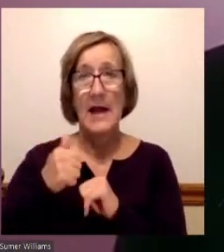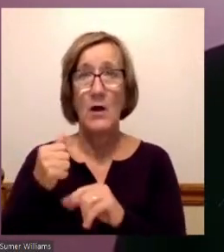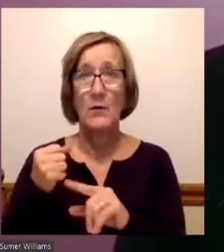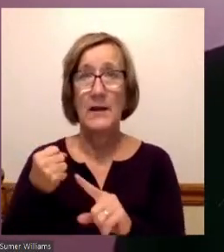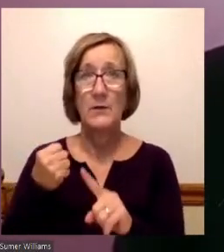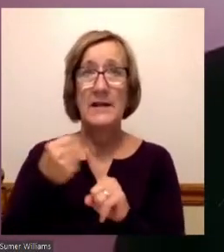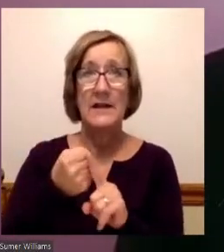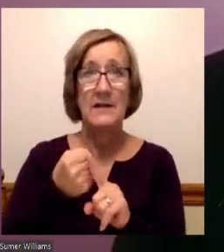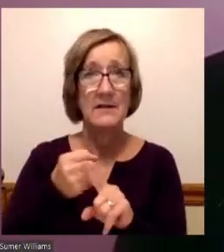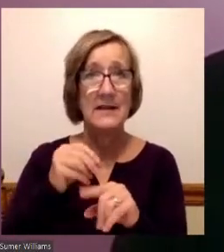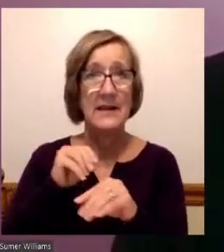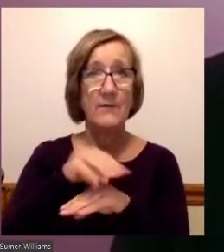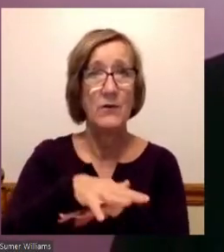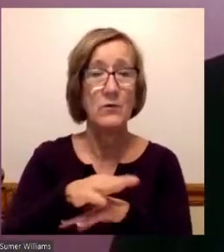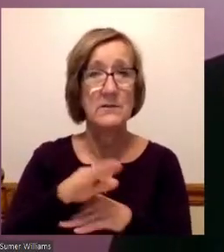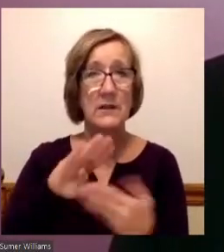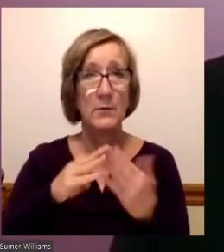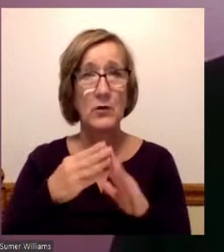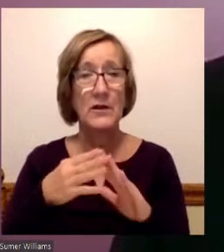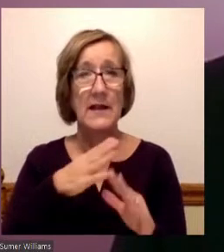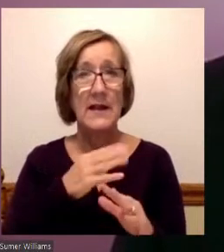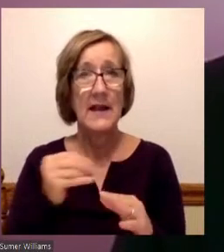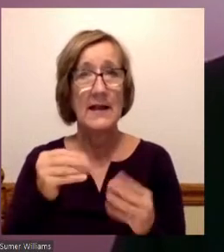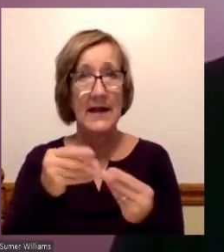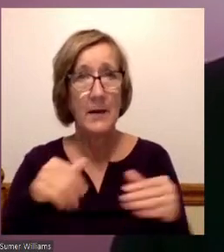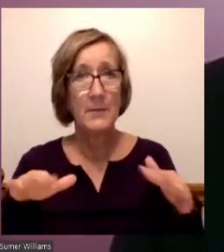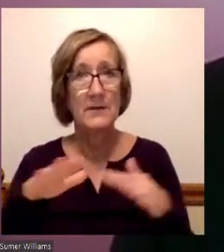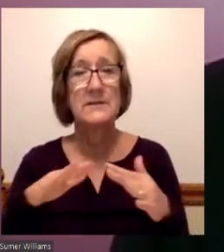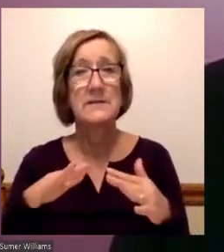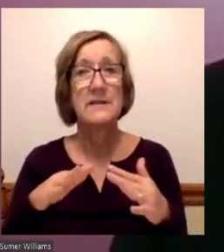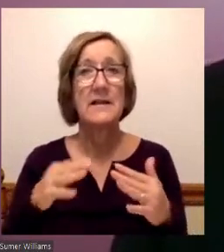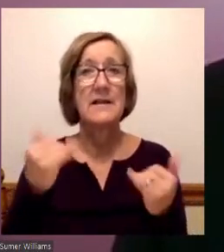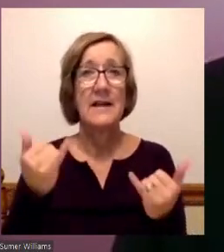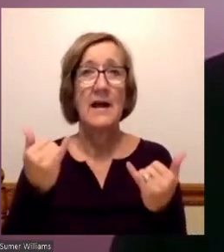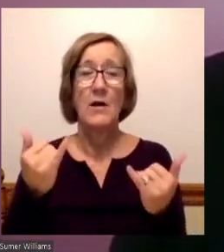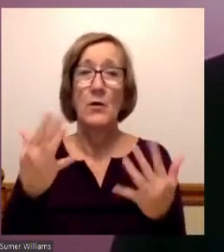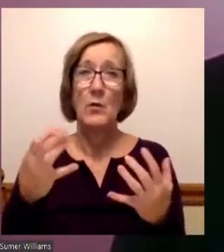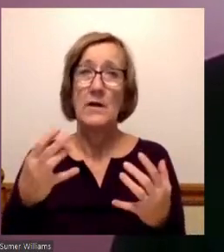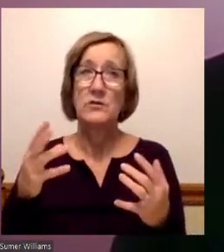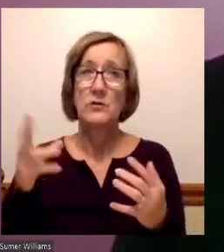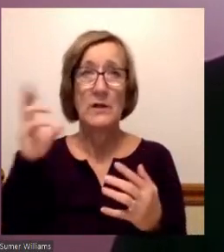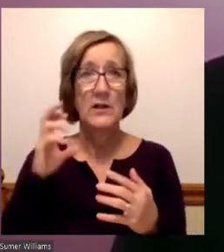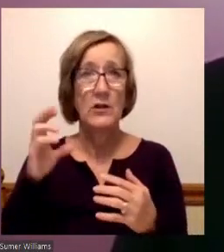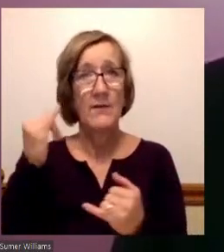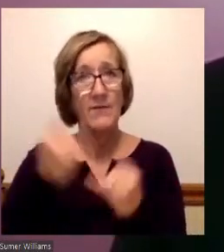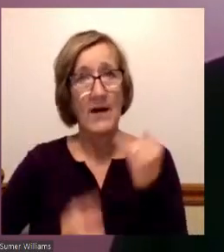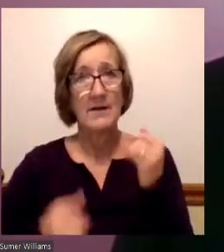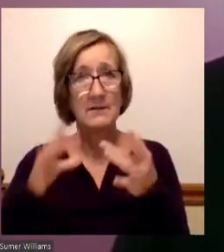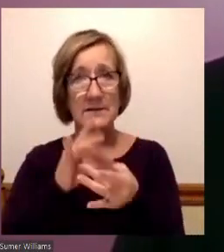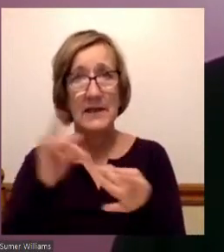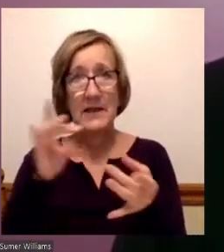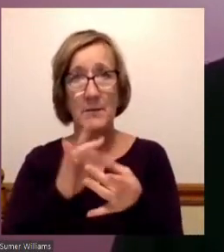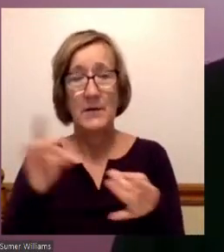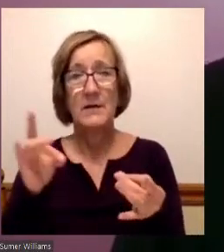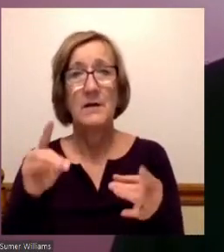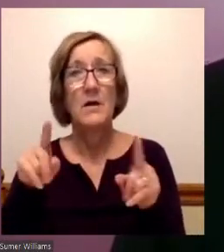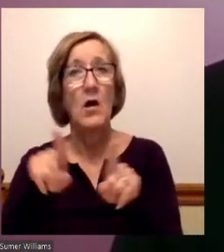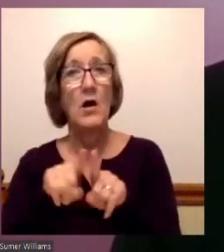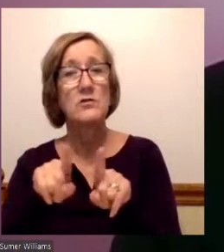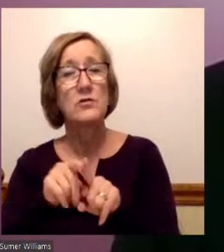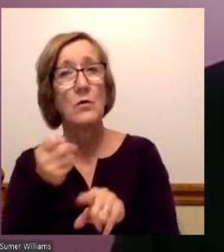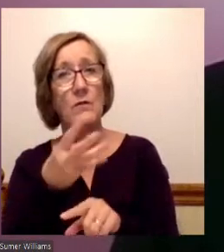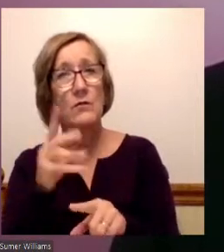community alike, as an incoming trustee, we'd like to hear their final closing statements. May we also note that we had a couple